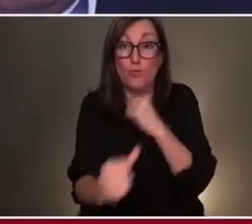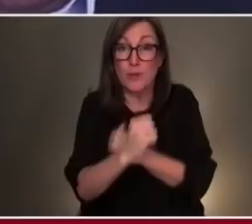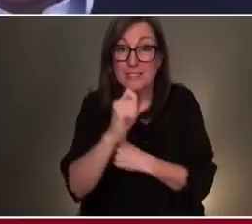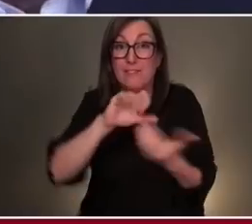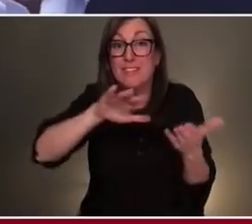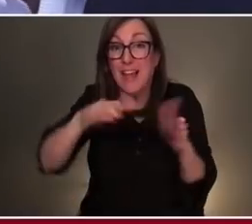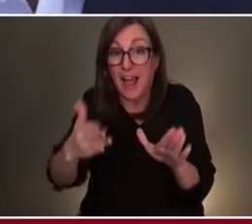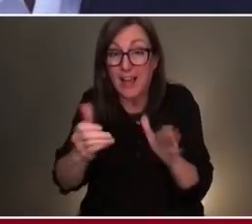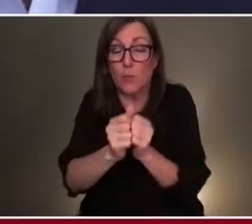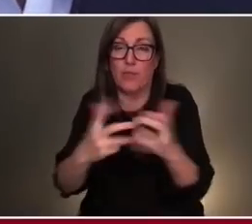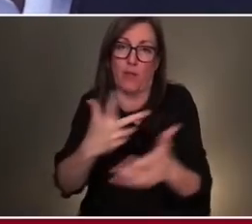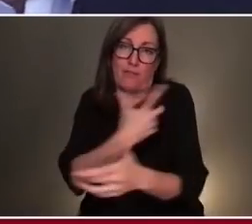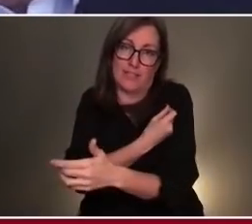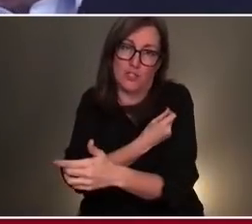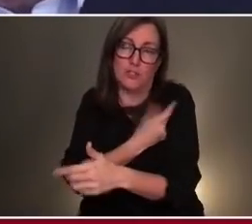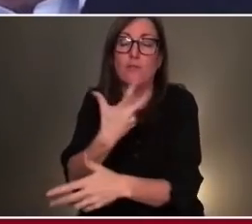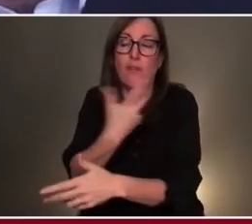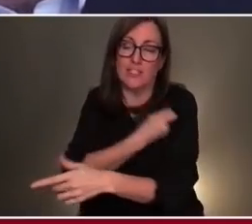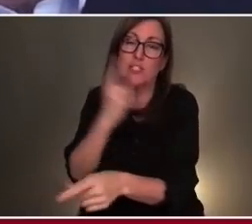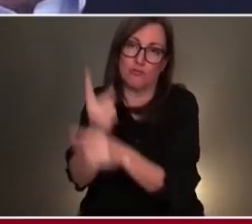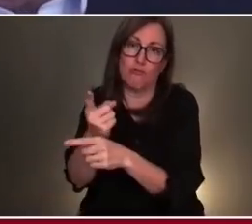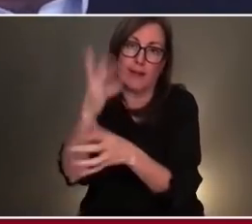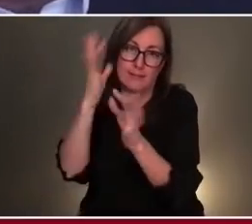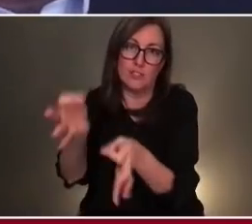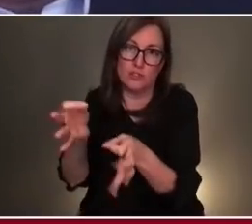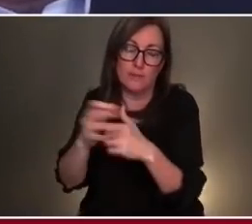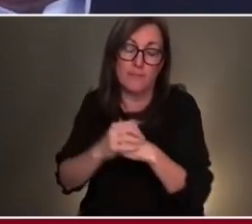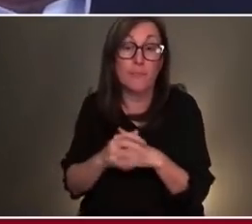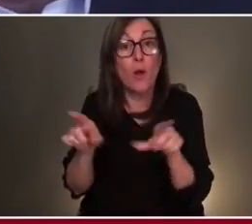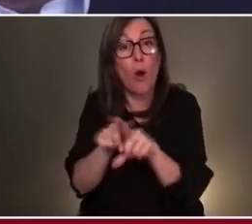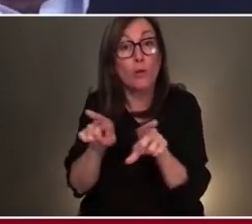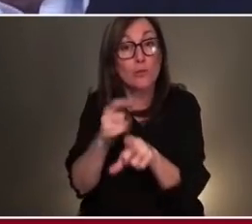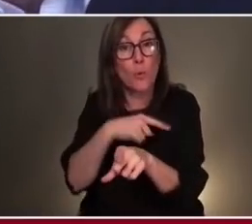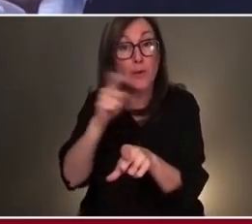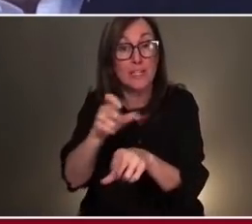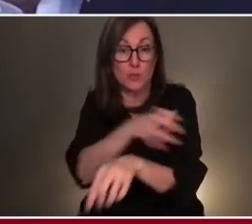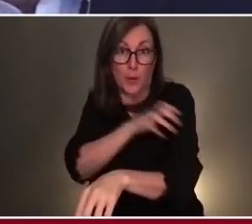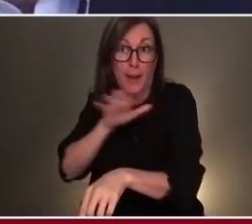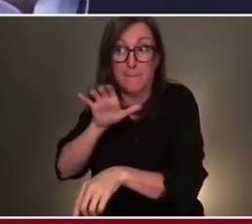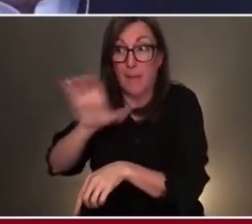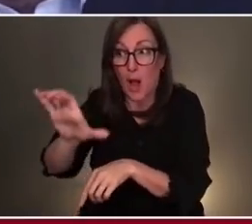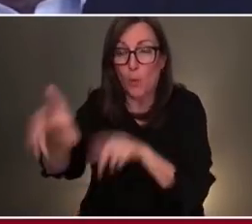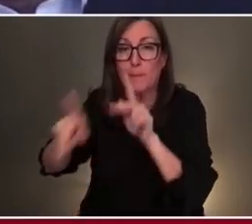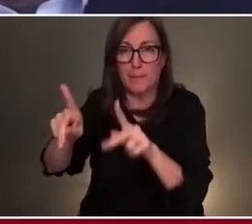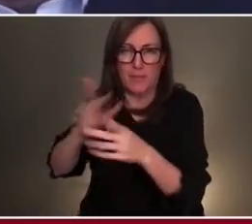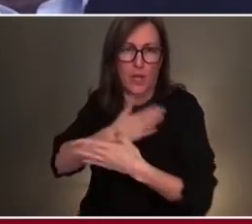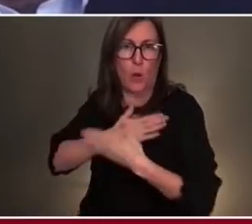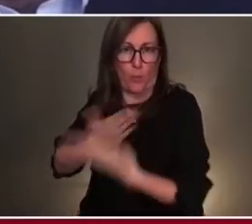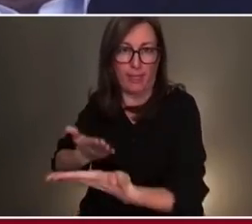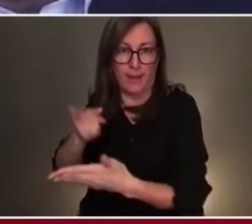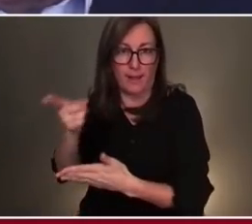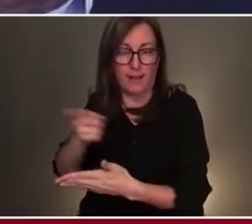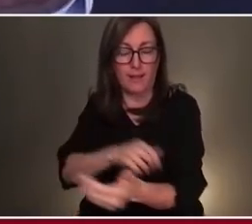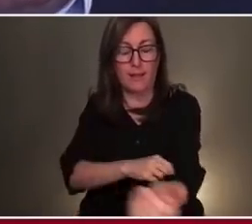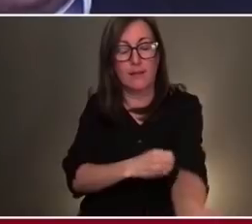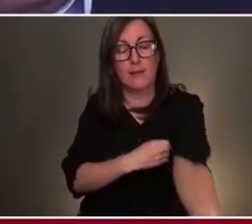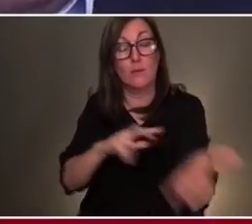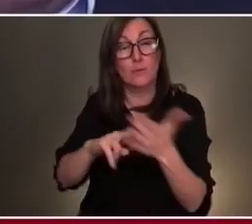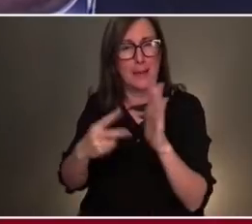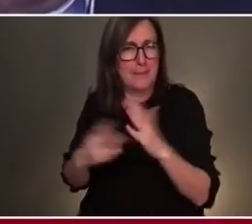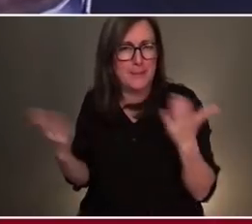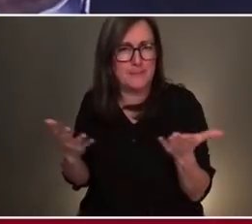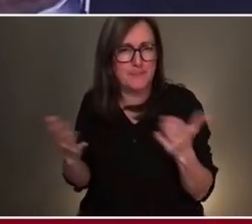thing. The second thing we have to do is we have to empower the willing. And what I mean by that is that even with these